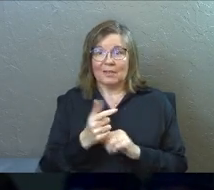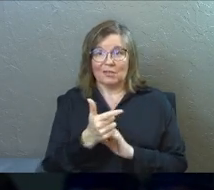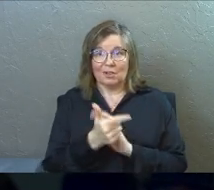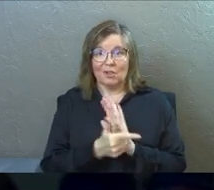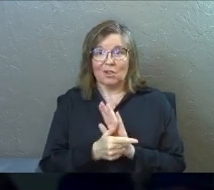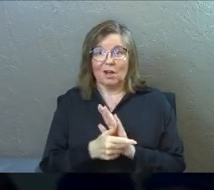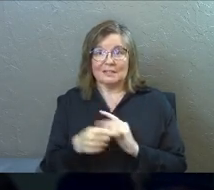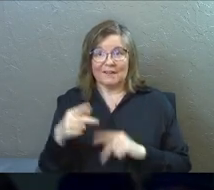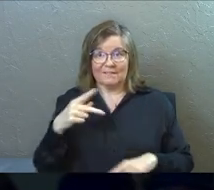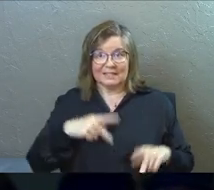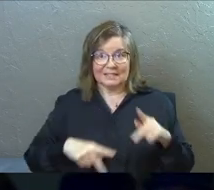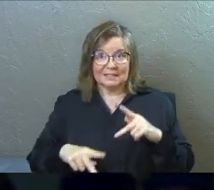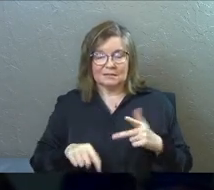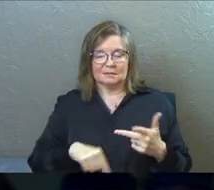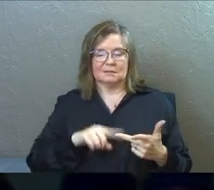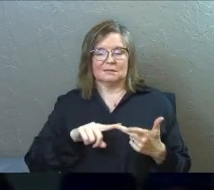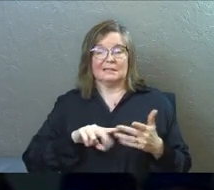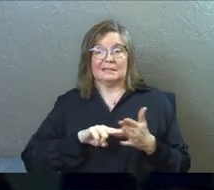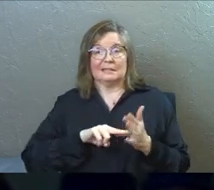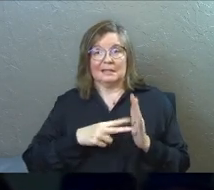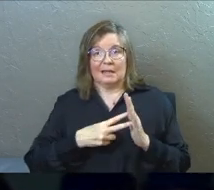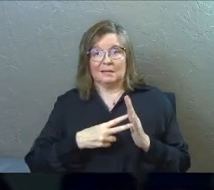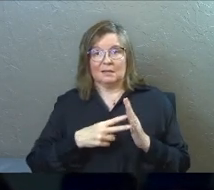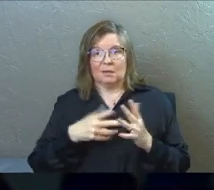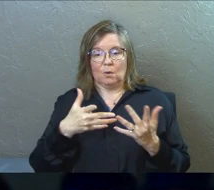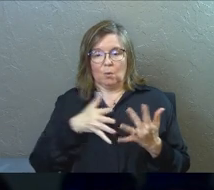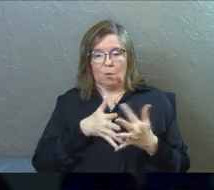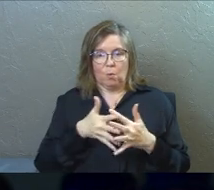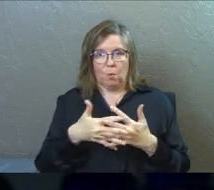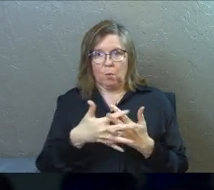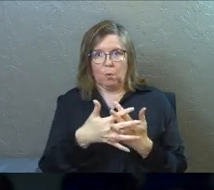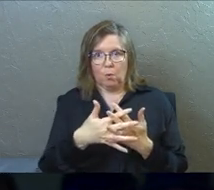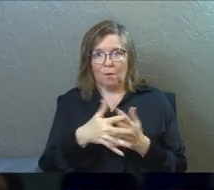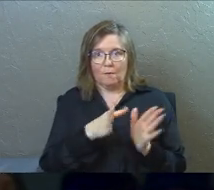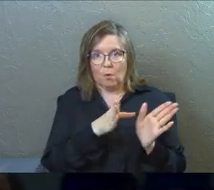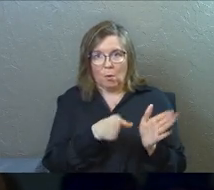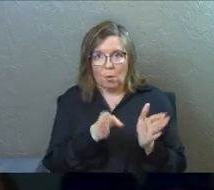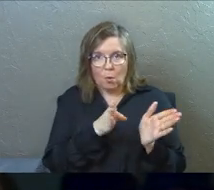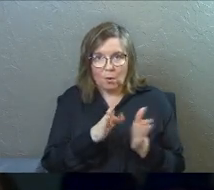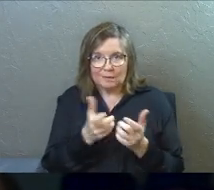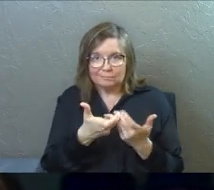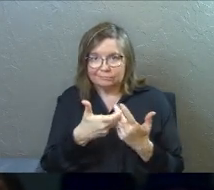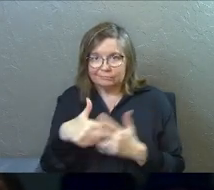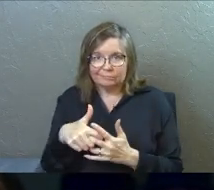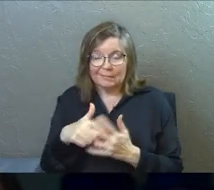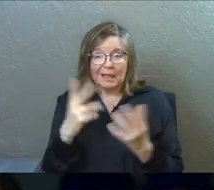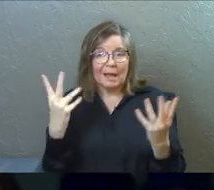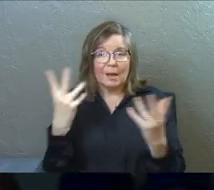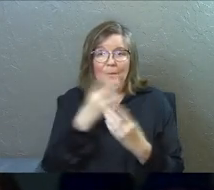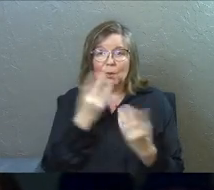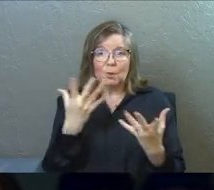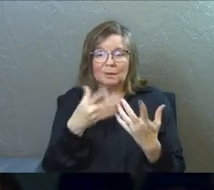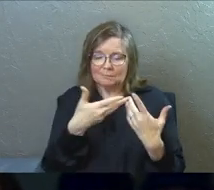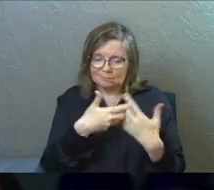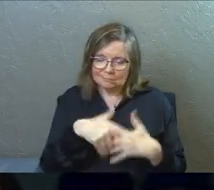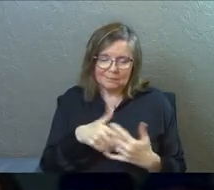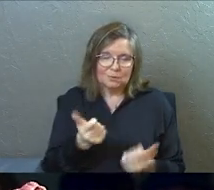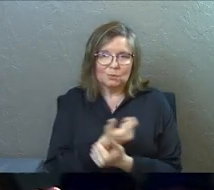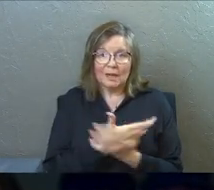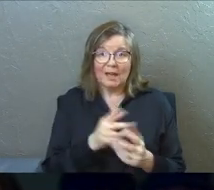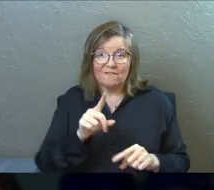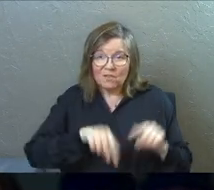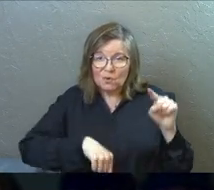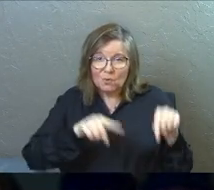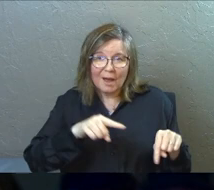the laws of physics. He intentionally wove order into everything and beauty into everything and